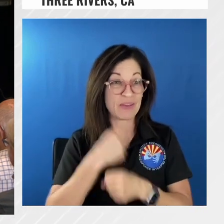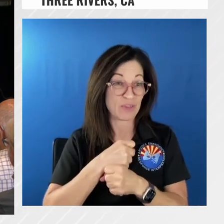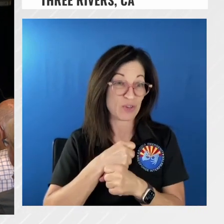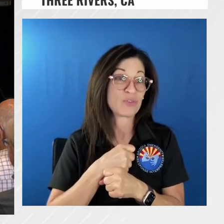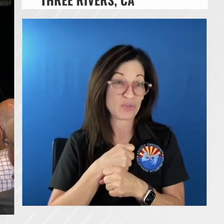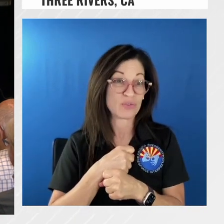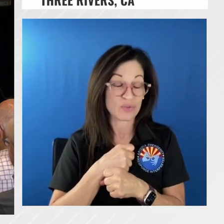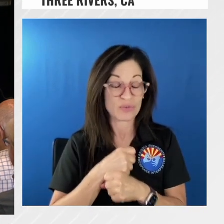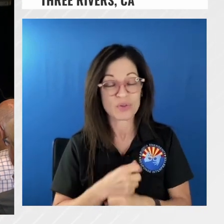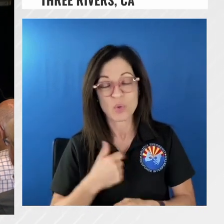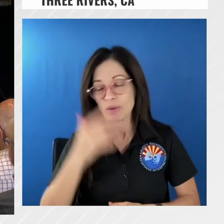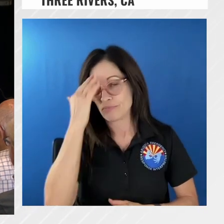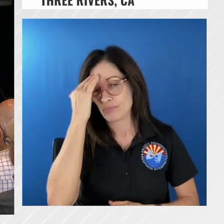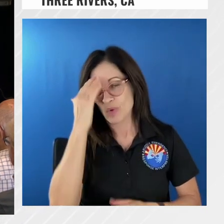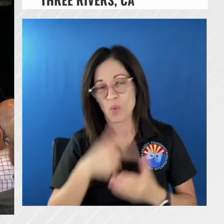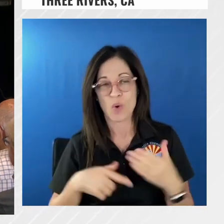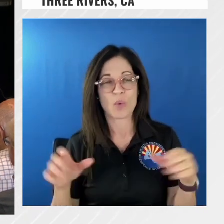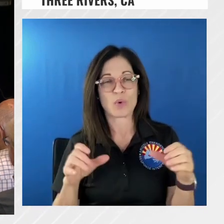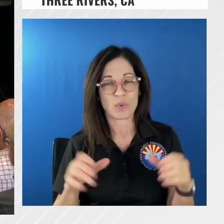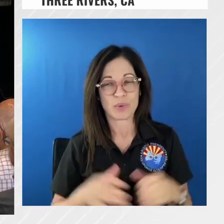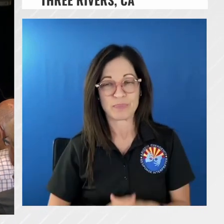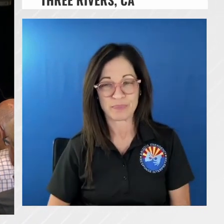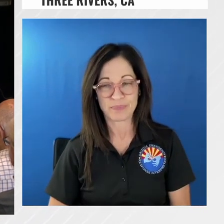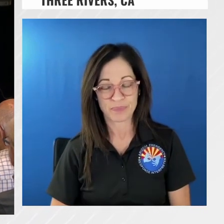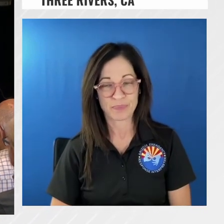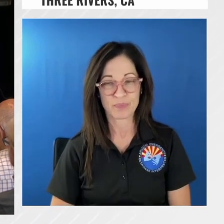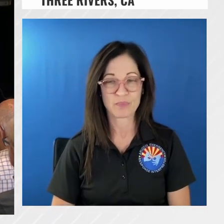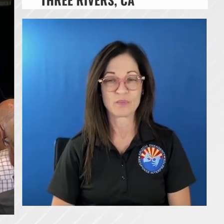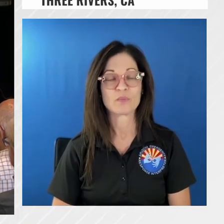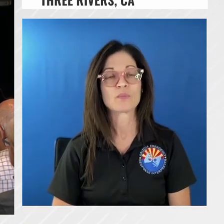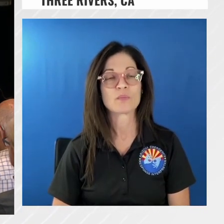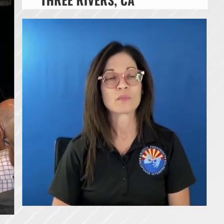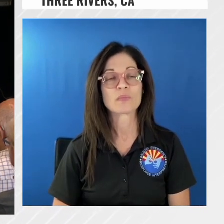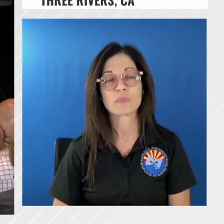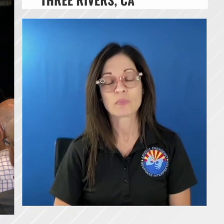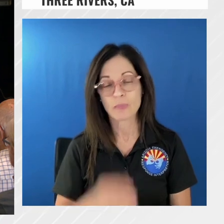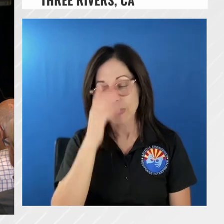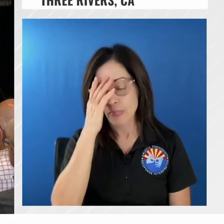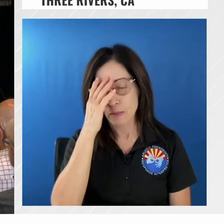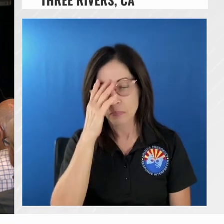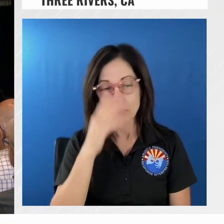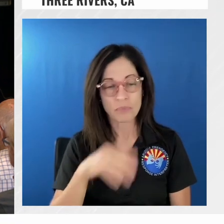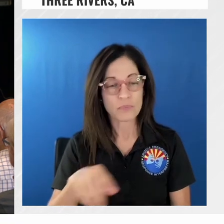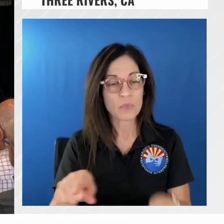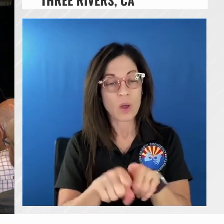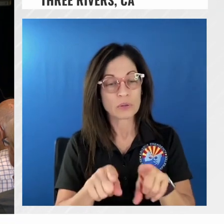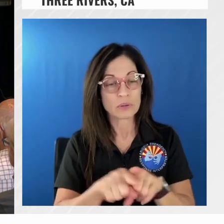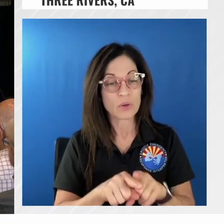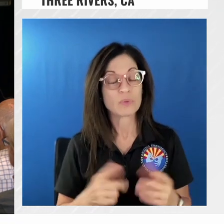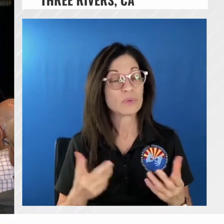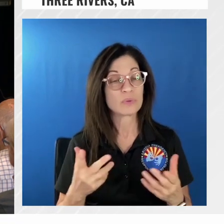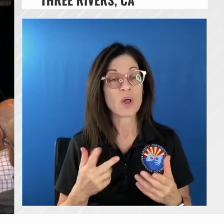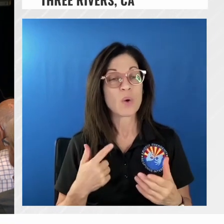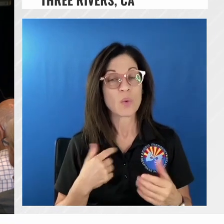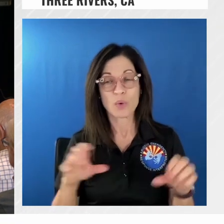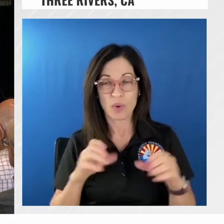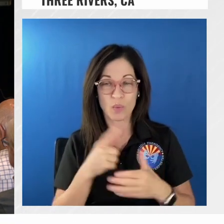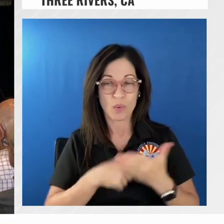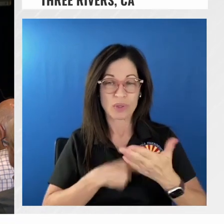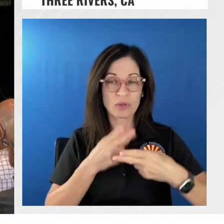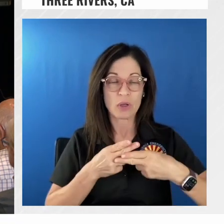with what we're doing up there uh our also inner involvement is the what we call direct protection acres